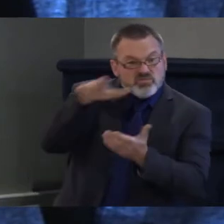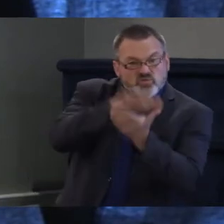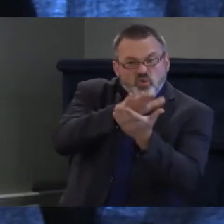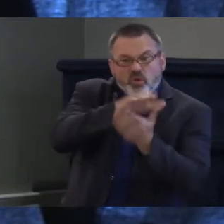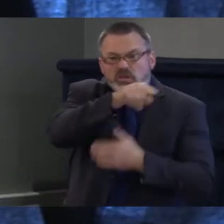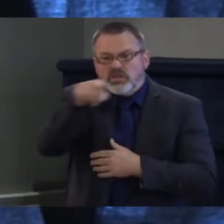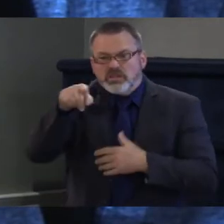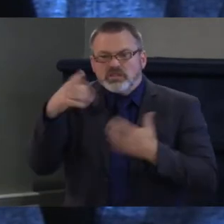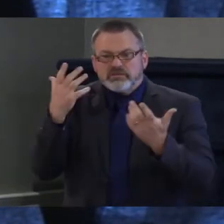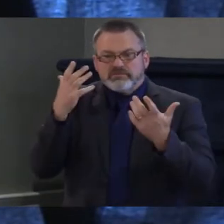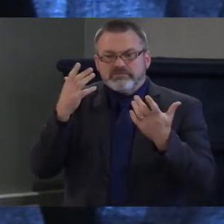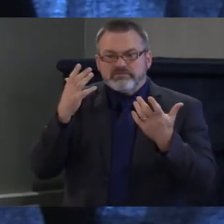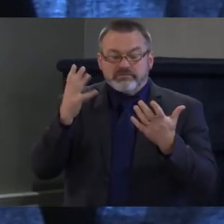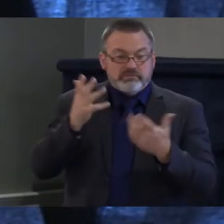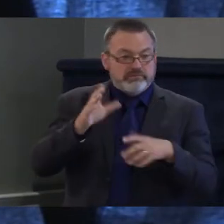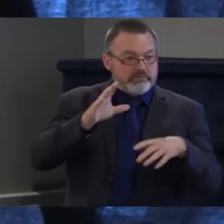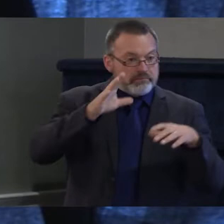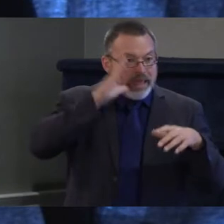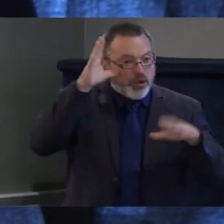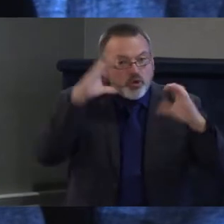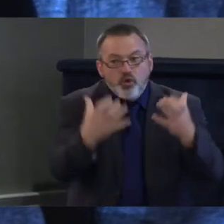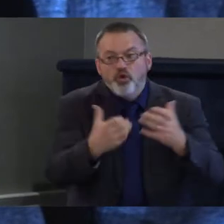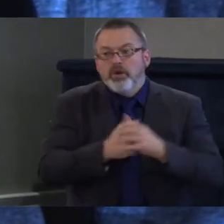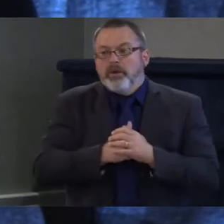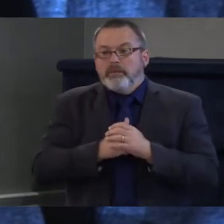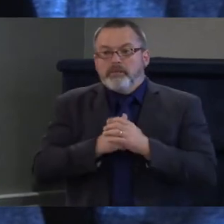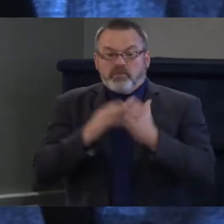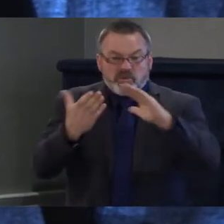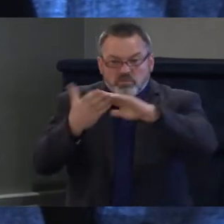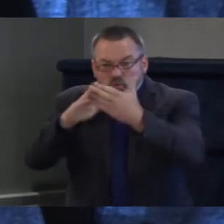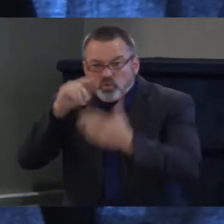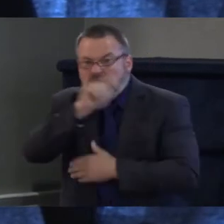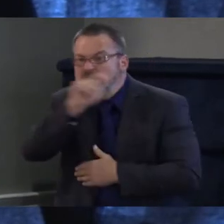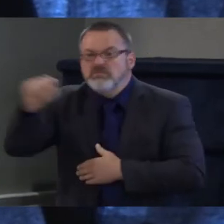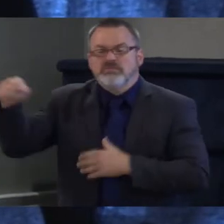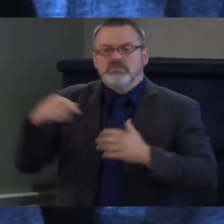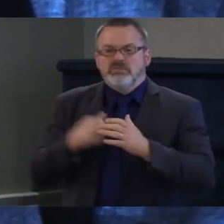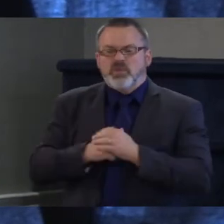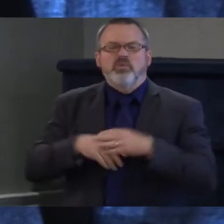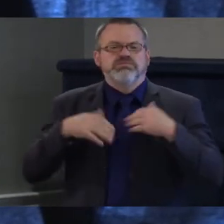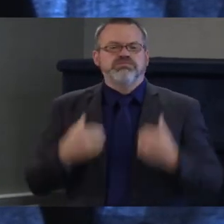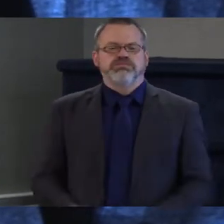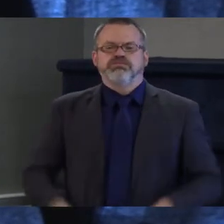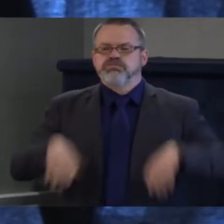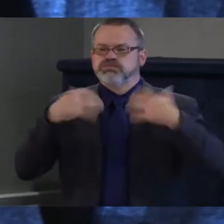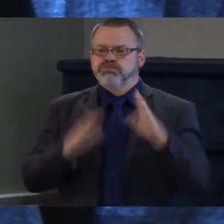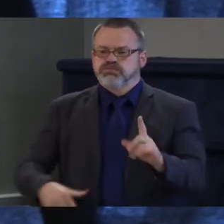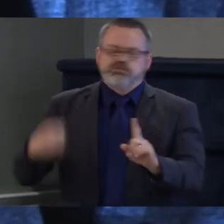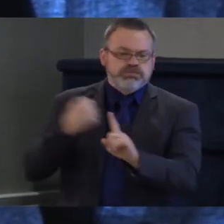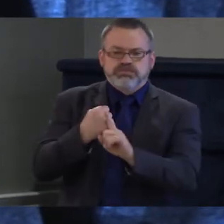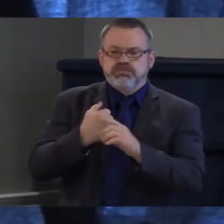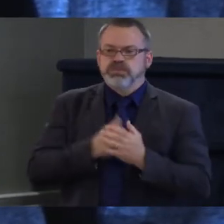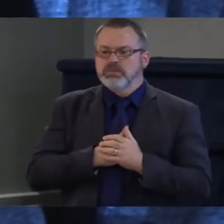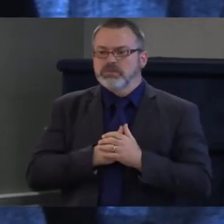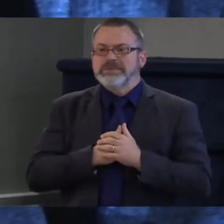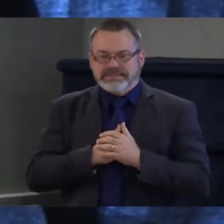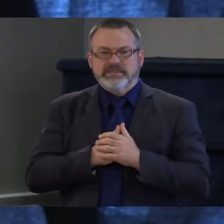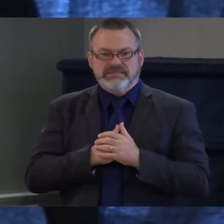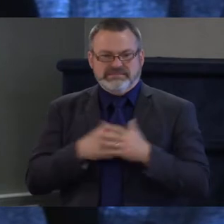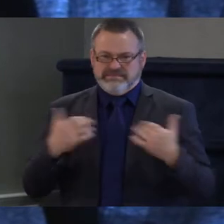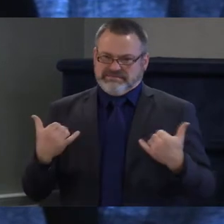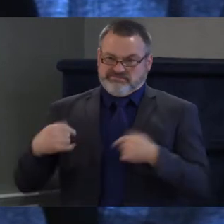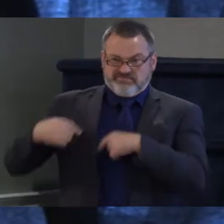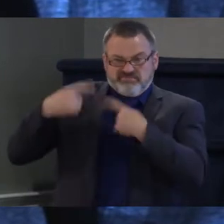I see it from the parents and community based organizations. We are in a very difficult moment with with mental health